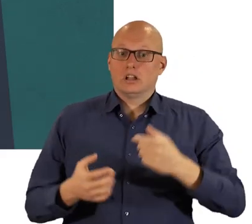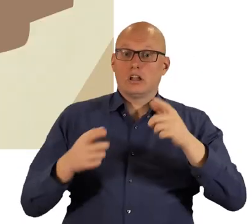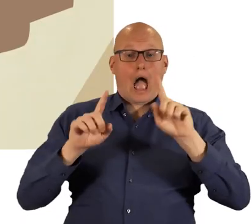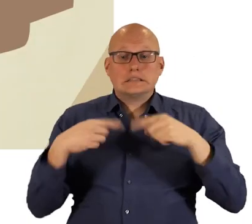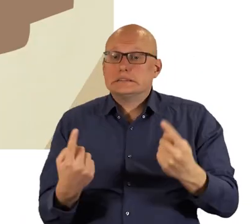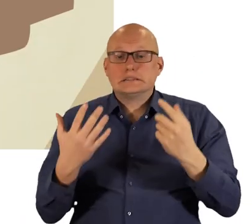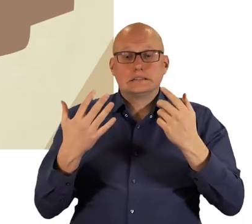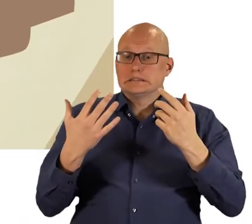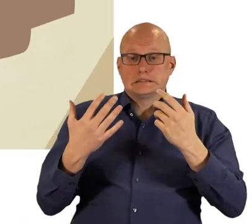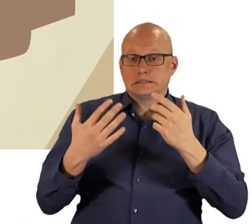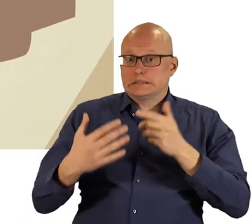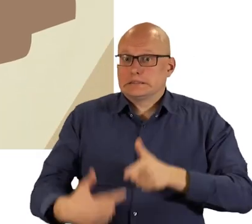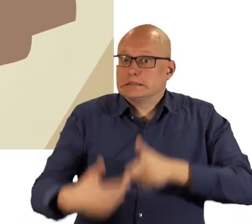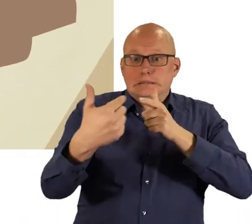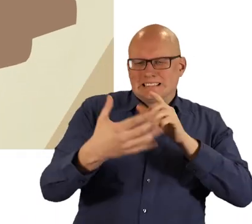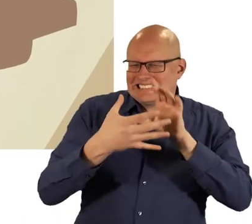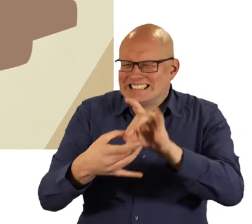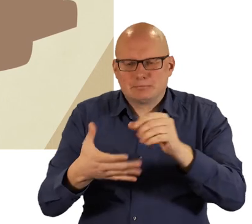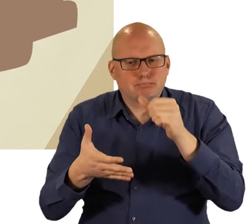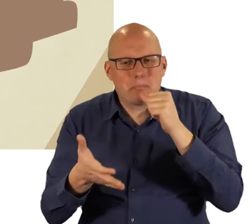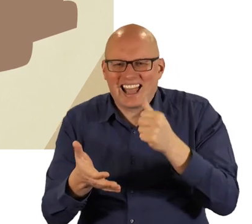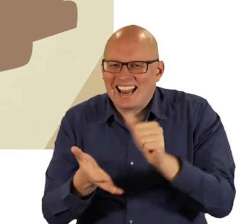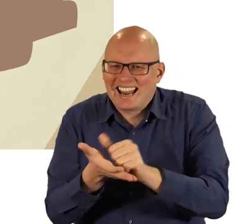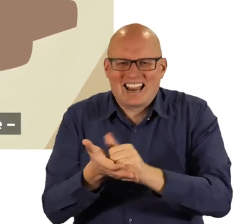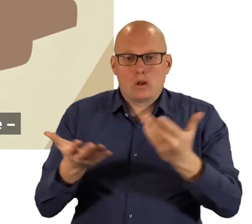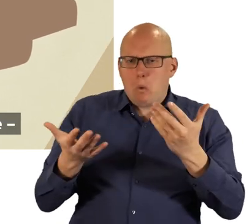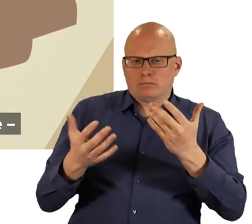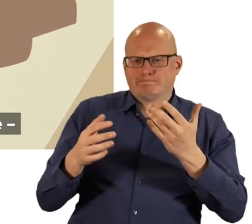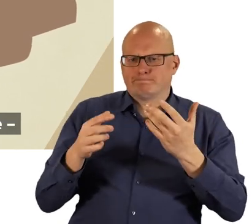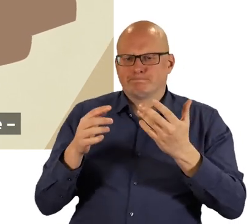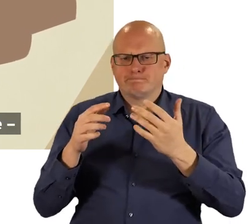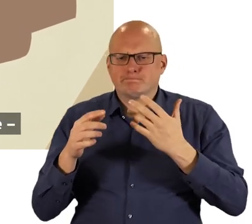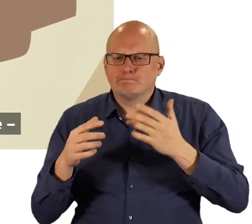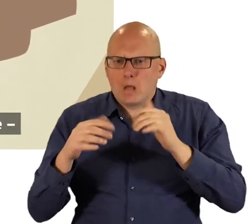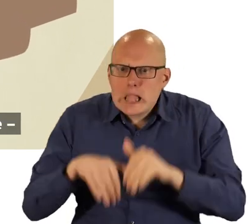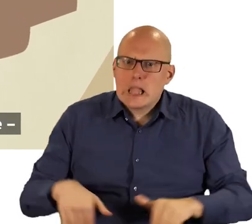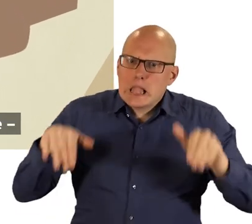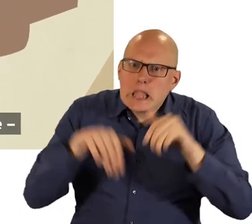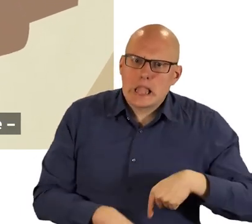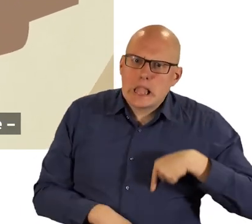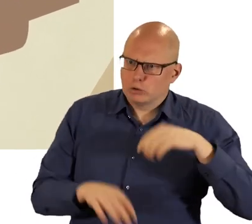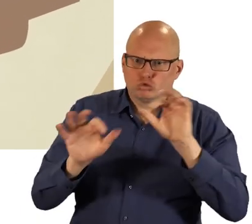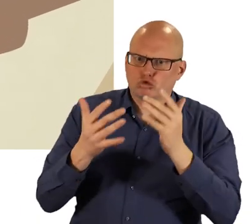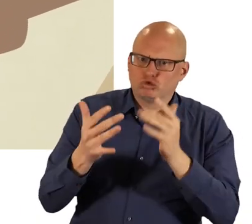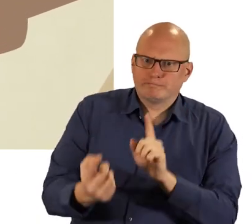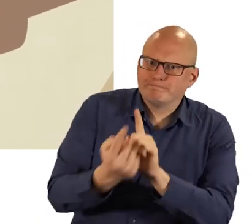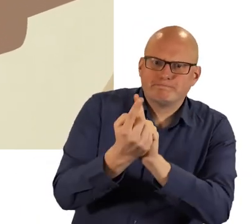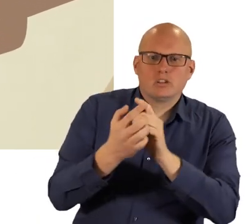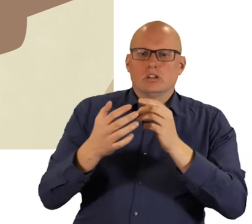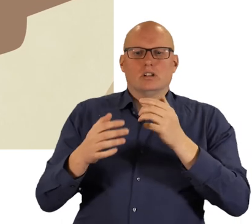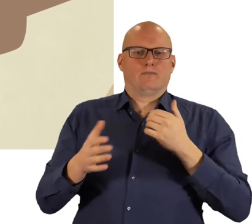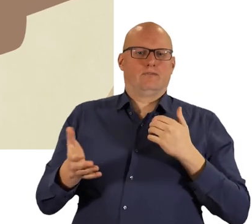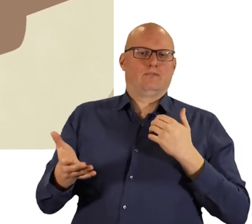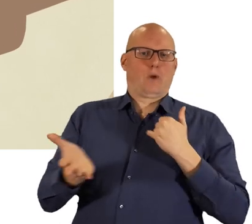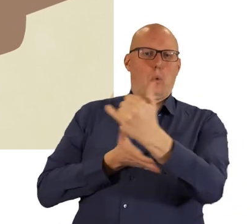if you can't get the video call to connect properly or if you have been waiting too long without seeing anyone phone the